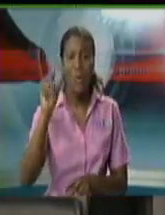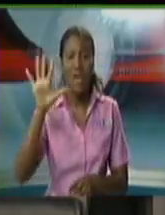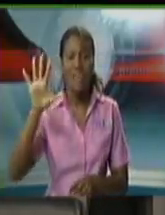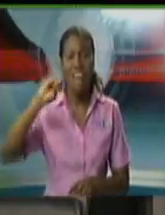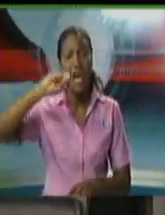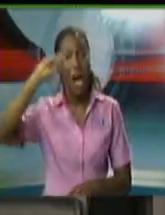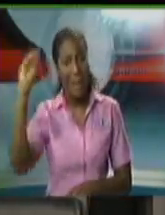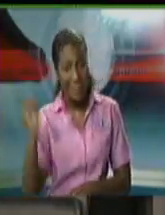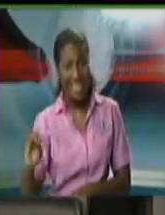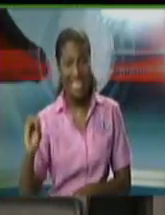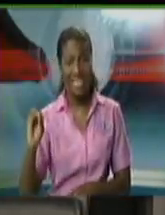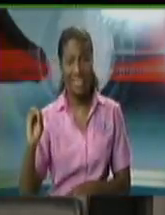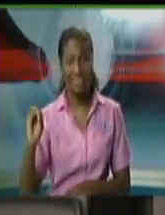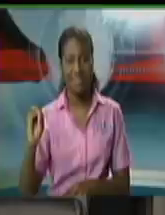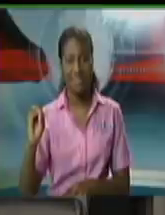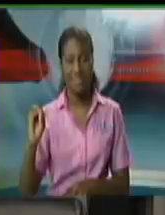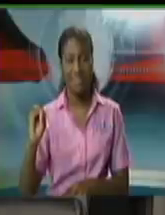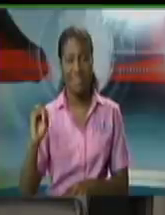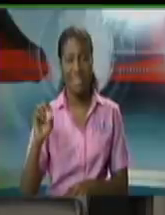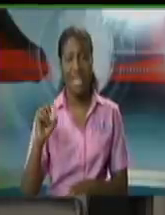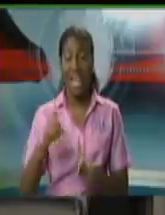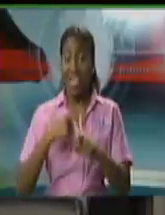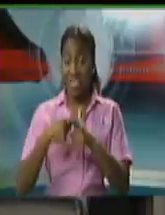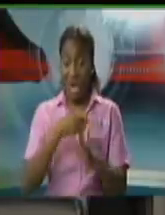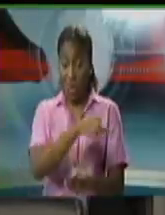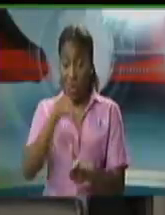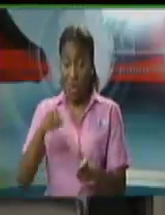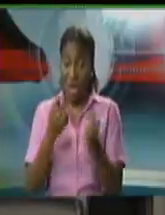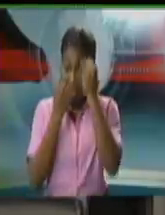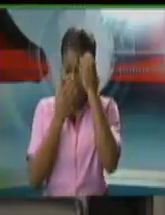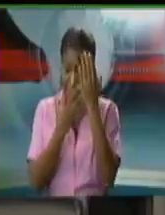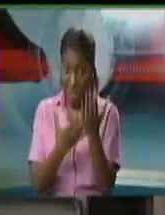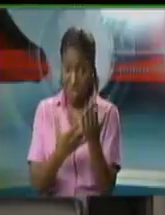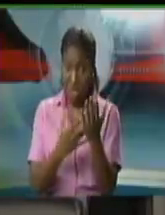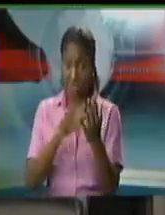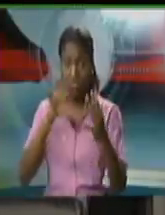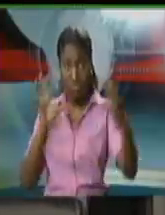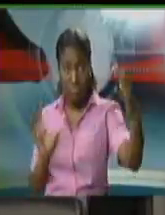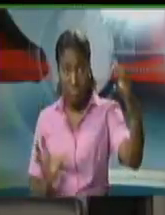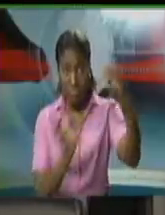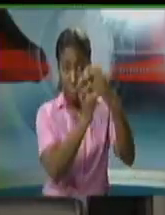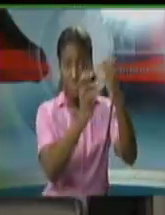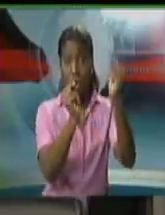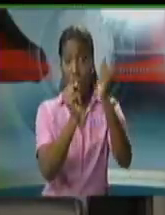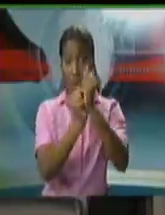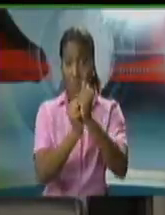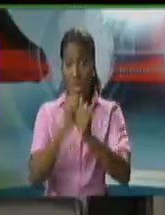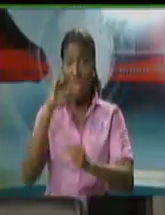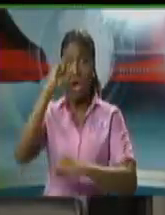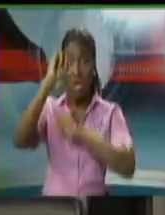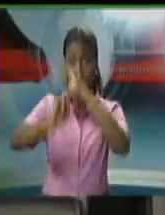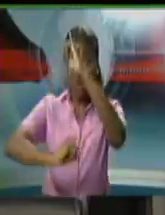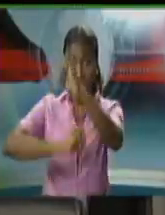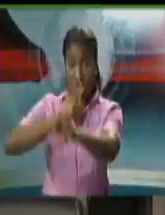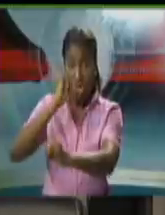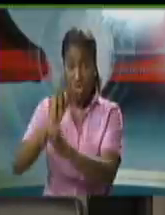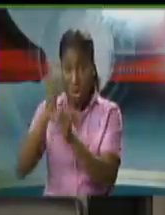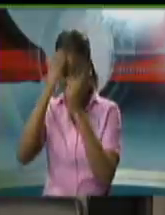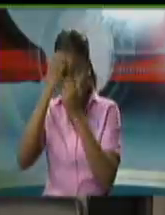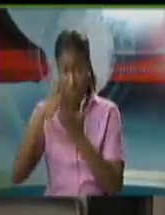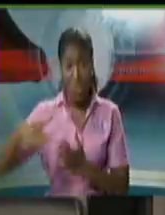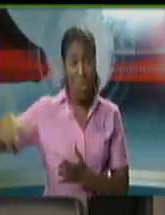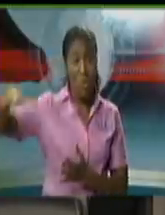add that these figures are compiled and submitted to international agencies by public officers of the